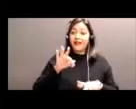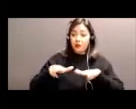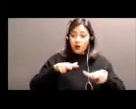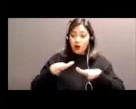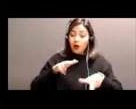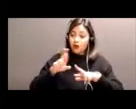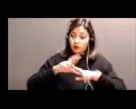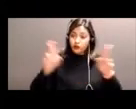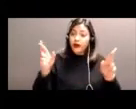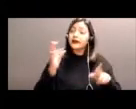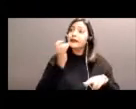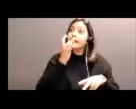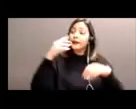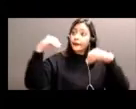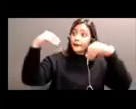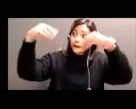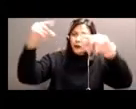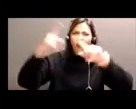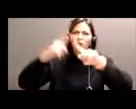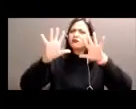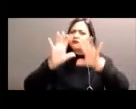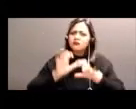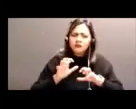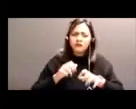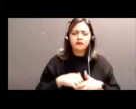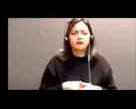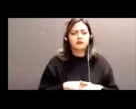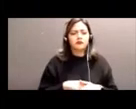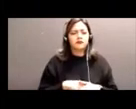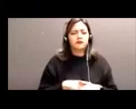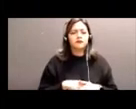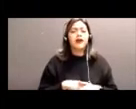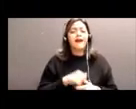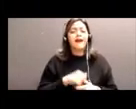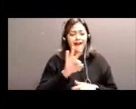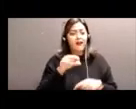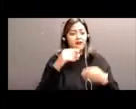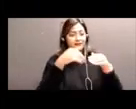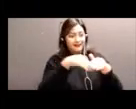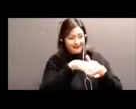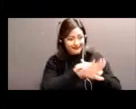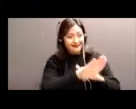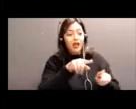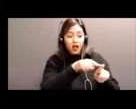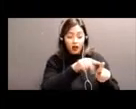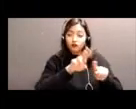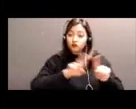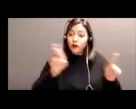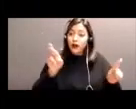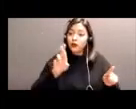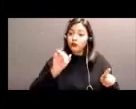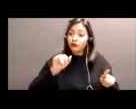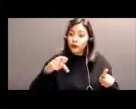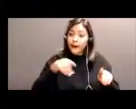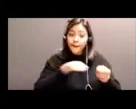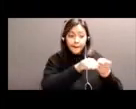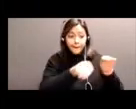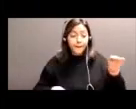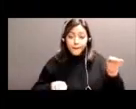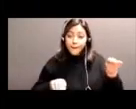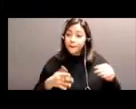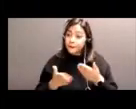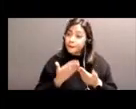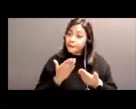Why I'm saying this is, as you know, when you visit a community or an area, many of our homes